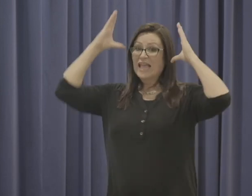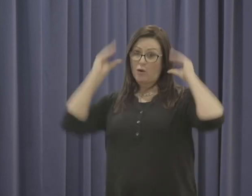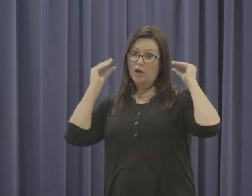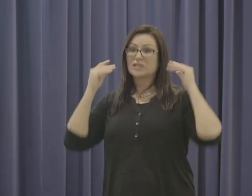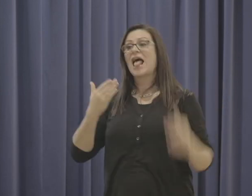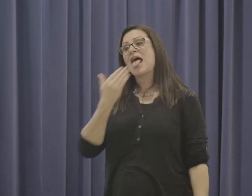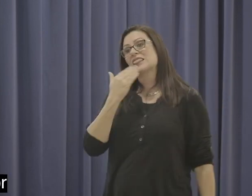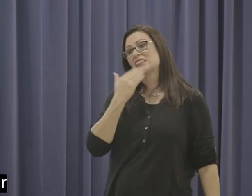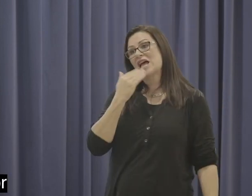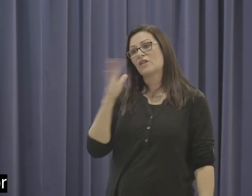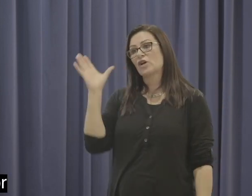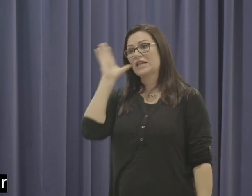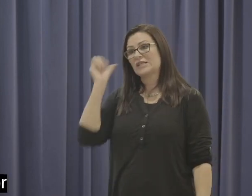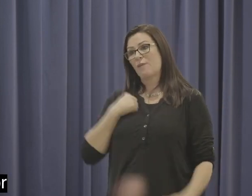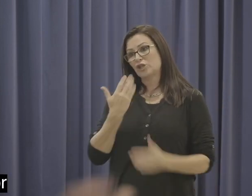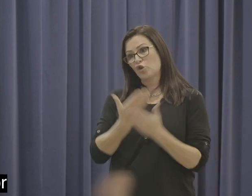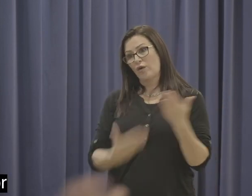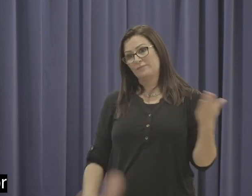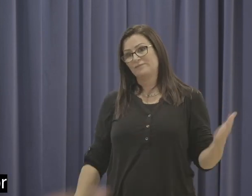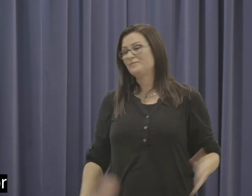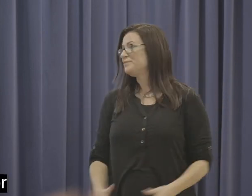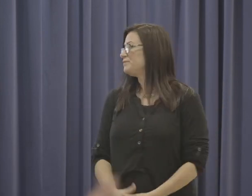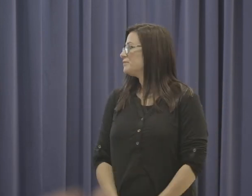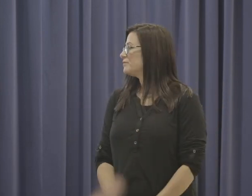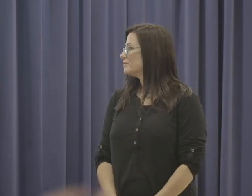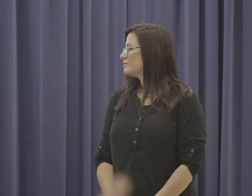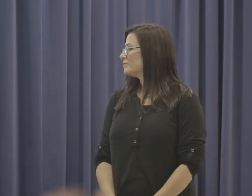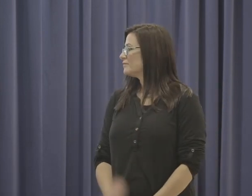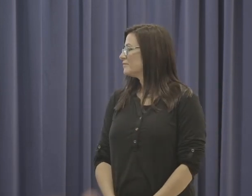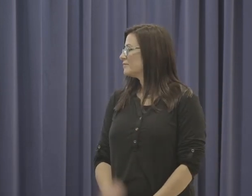hearing loss. Thank you very much for listening for my story.